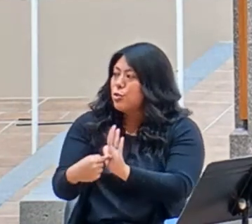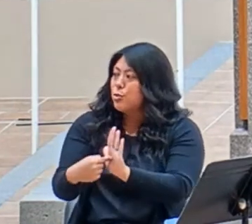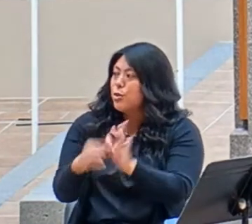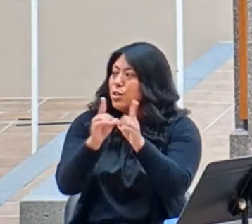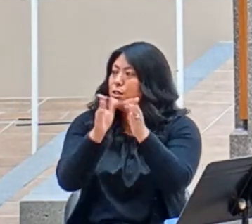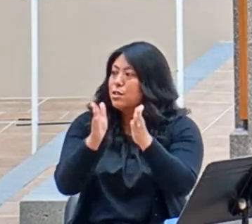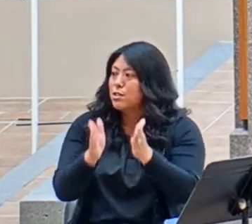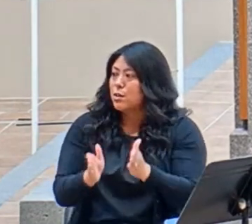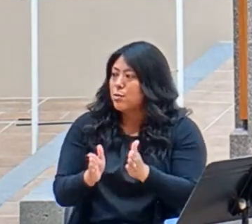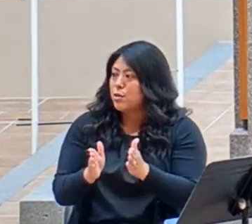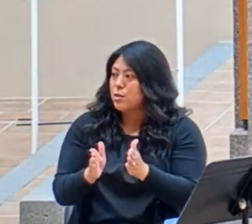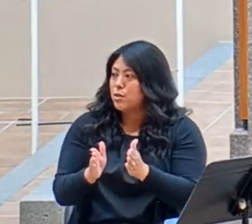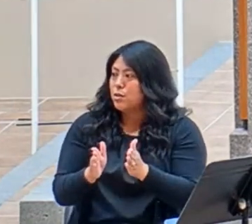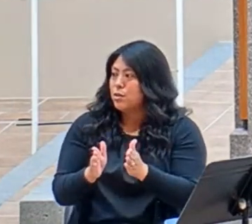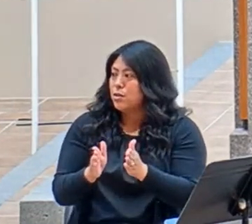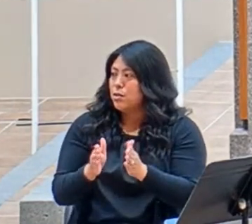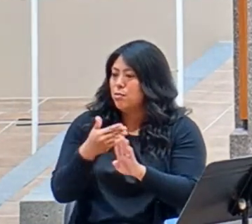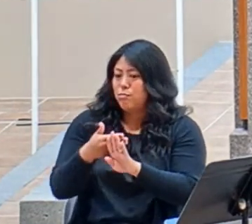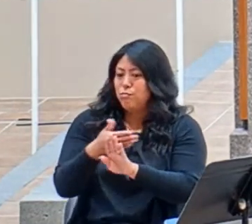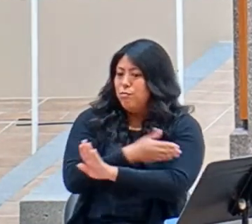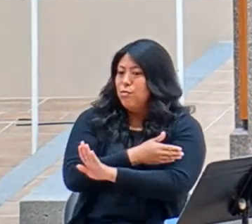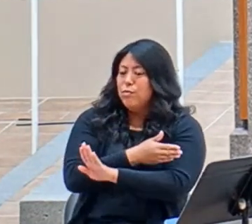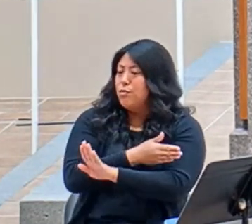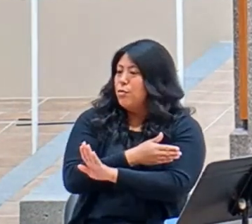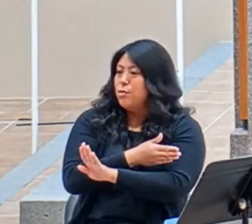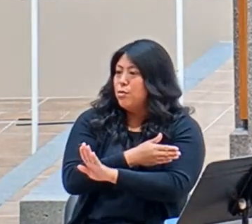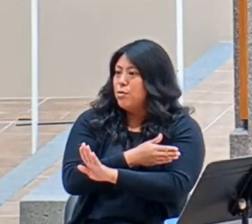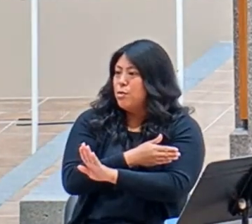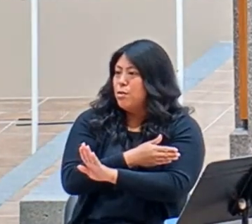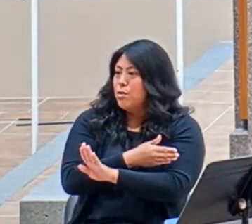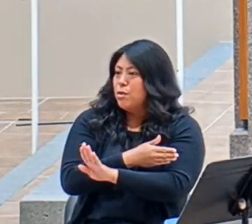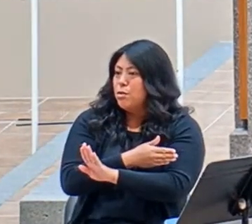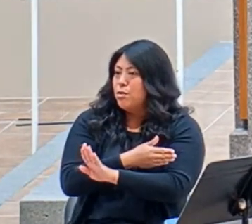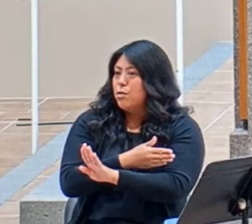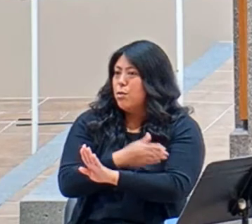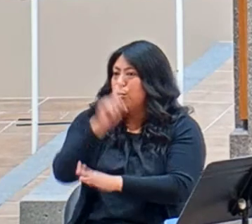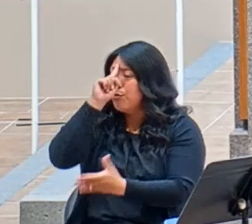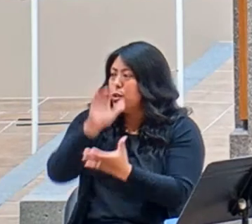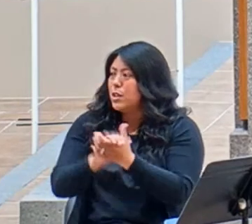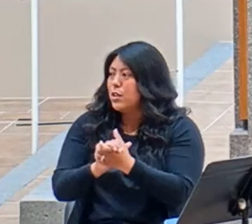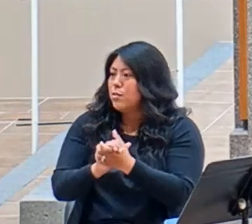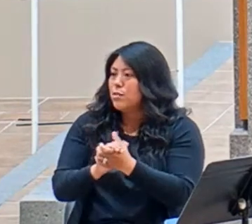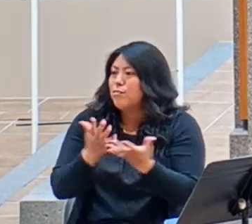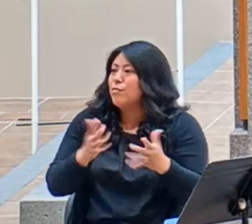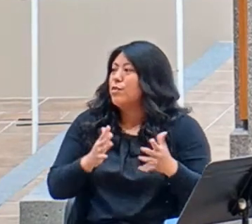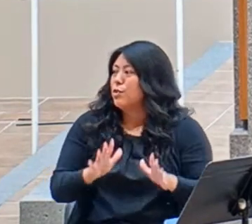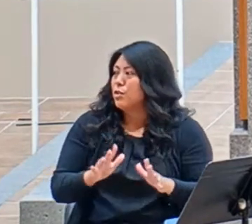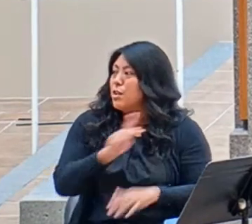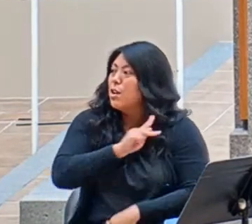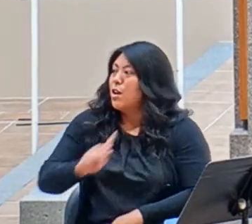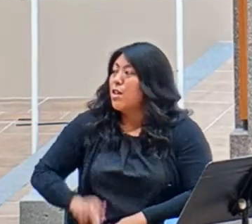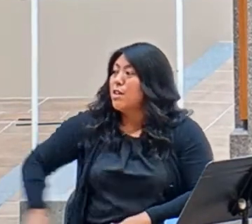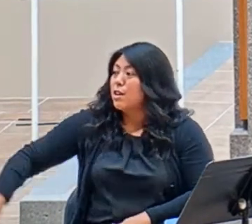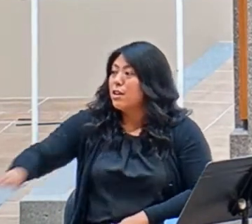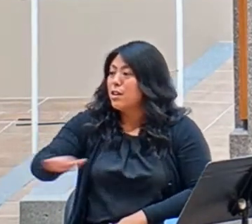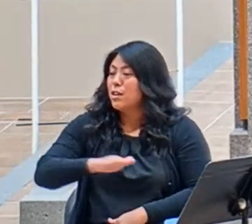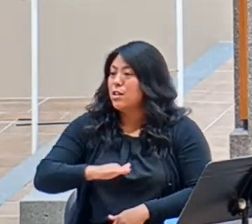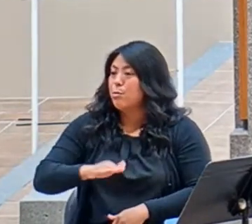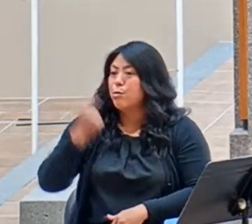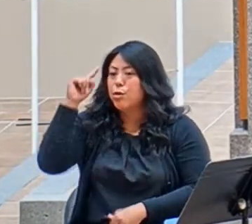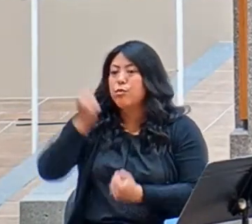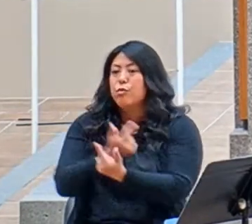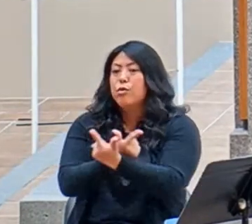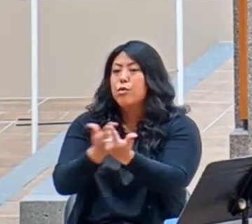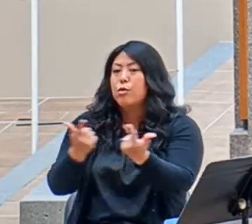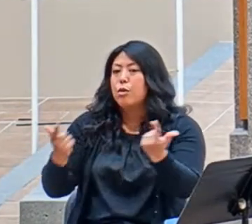that the old era is moving away. That the kingdom is available to anyone who